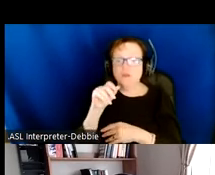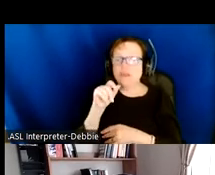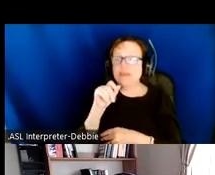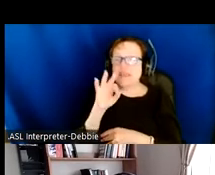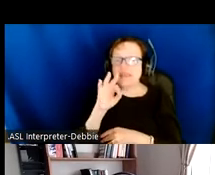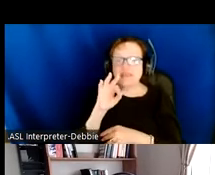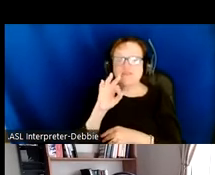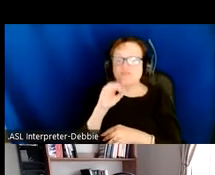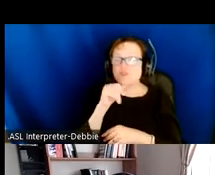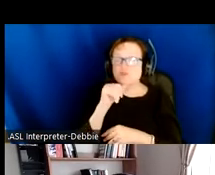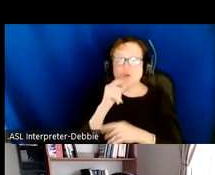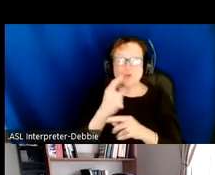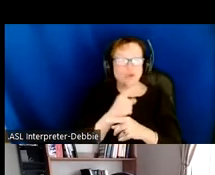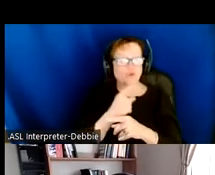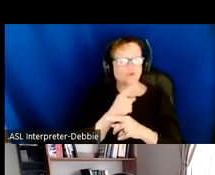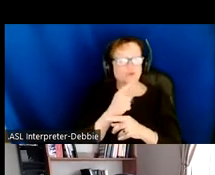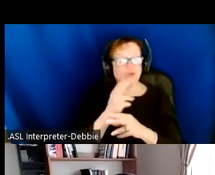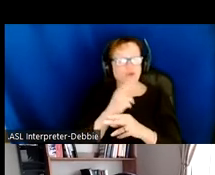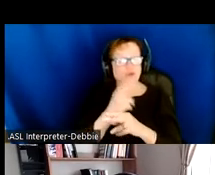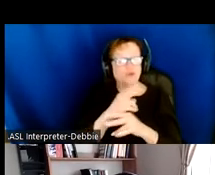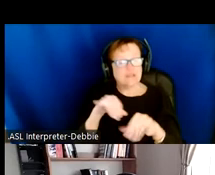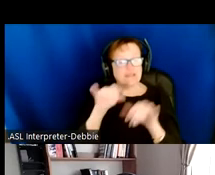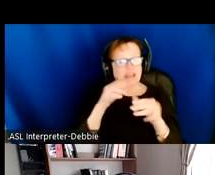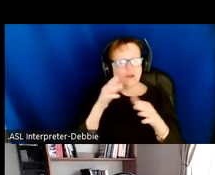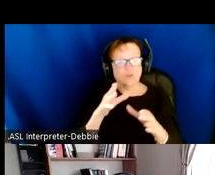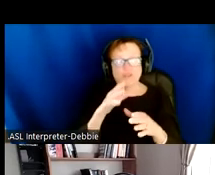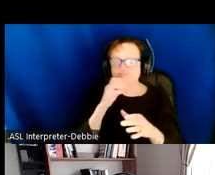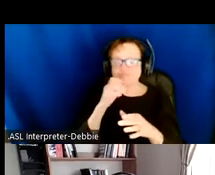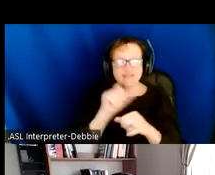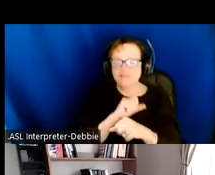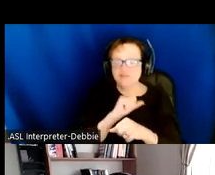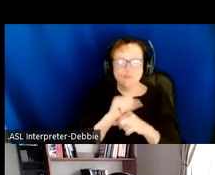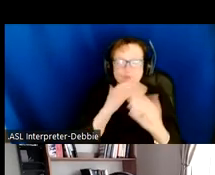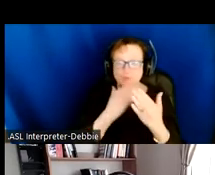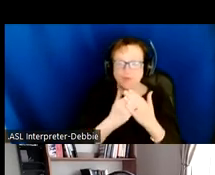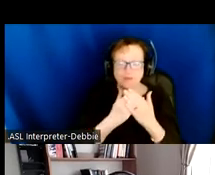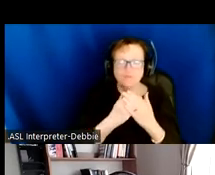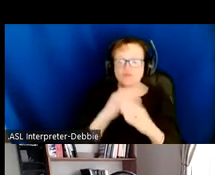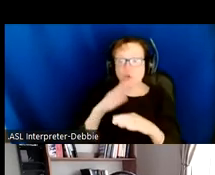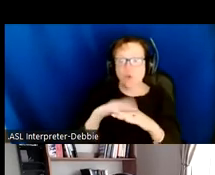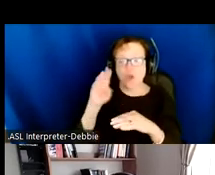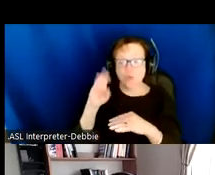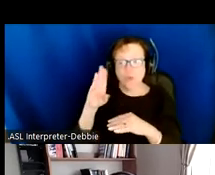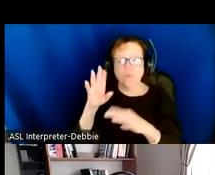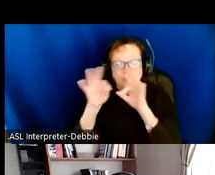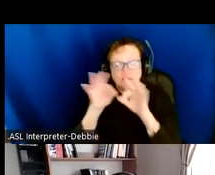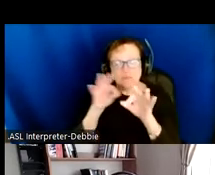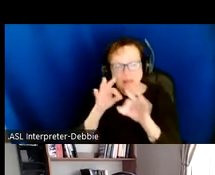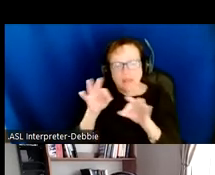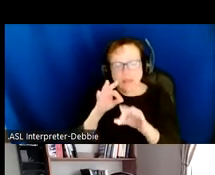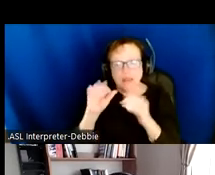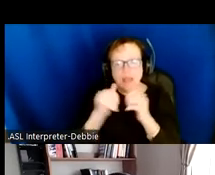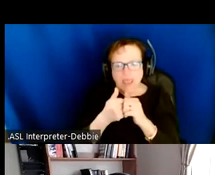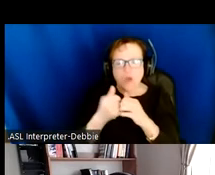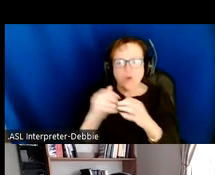way, currently image cannot locate them and work properly. So on our website, there is a link to Google's developer site explaining